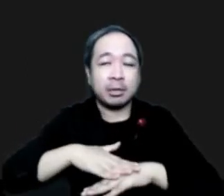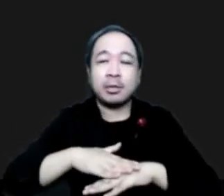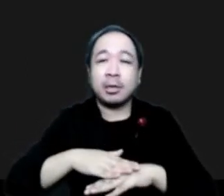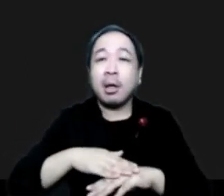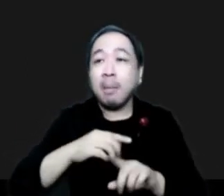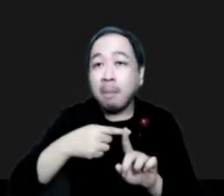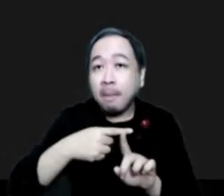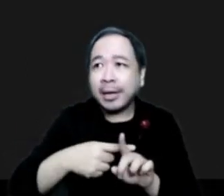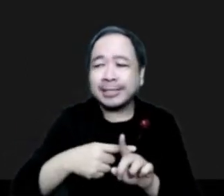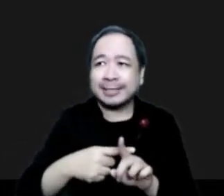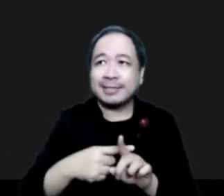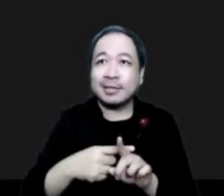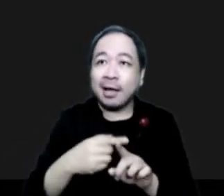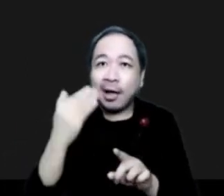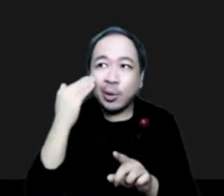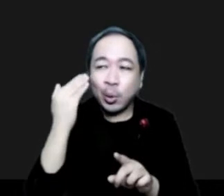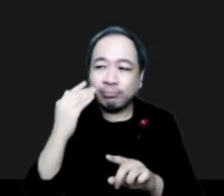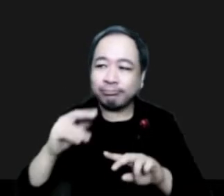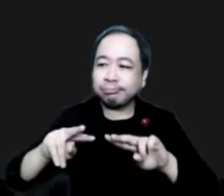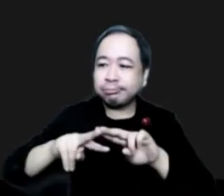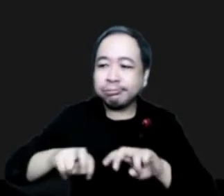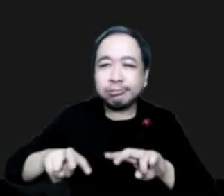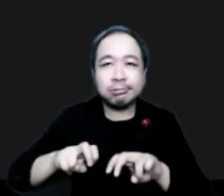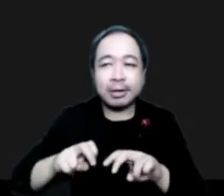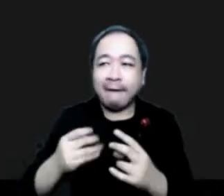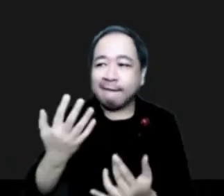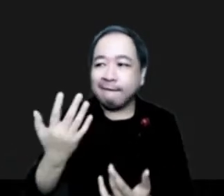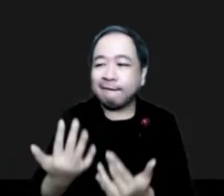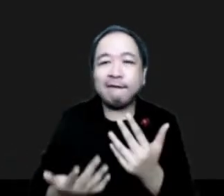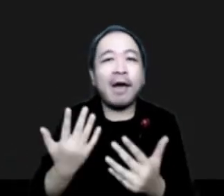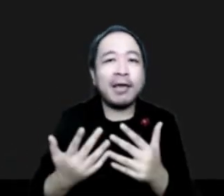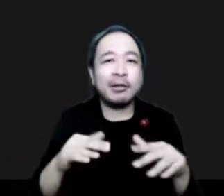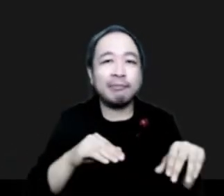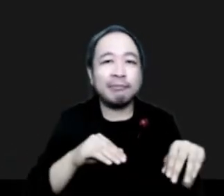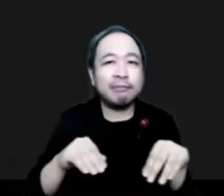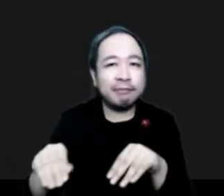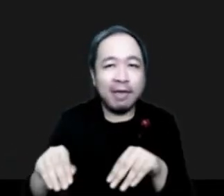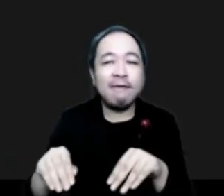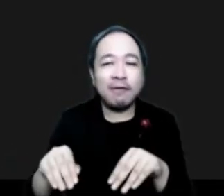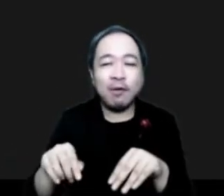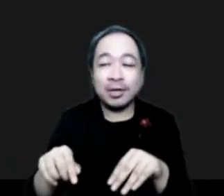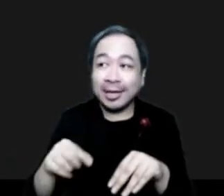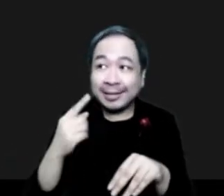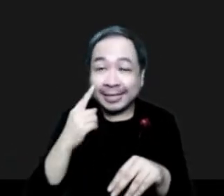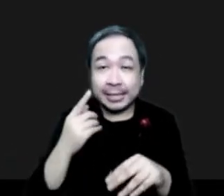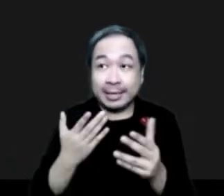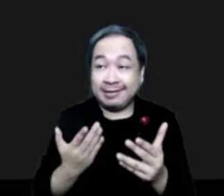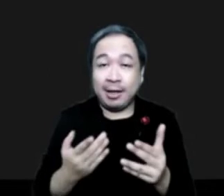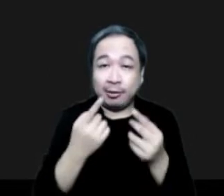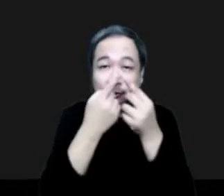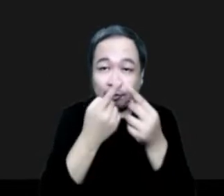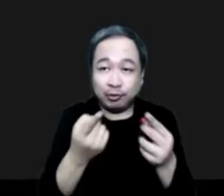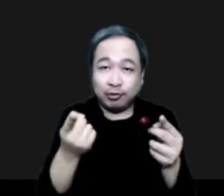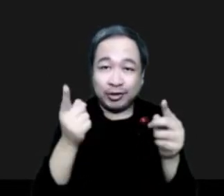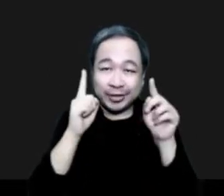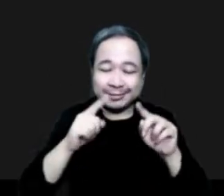don't really have a nationalized fire behavior spread model. There are universities actively working on that